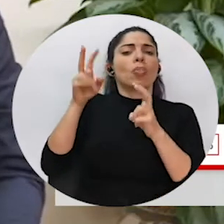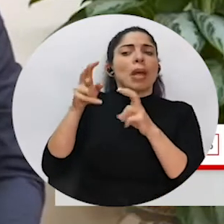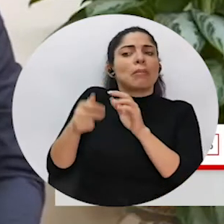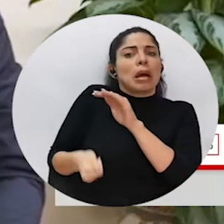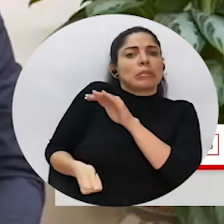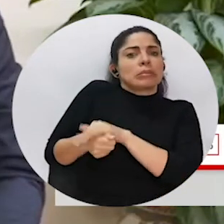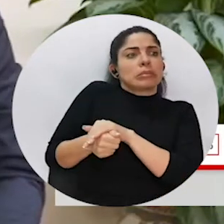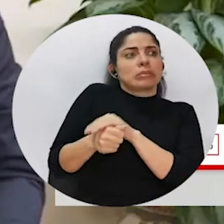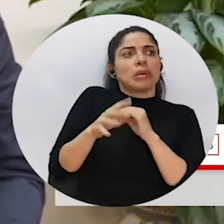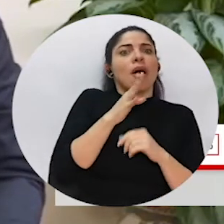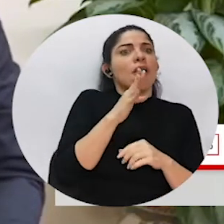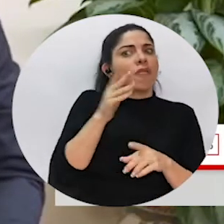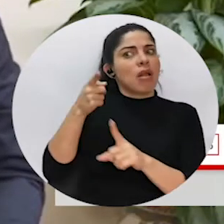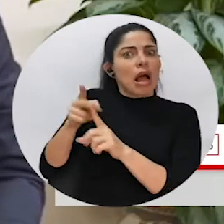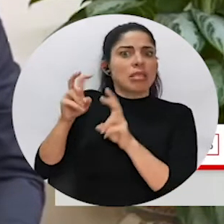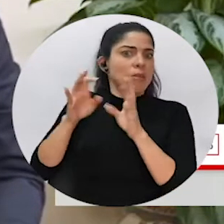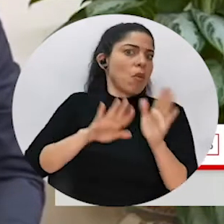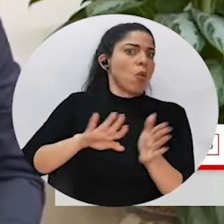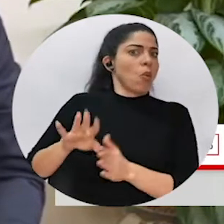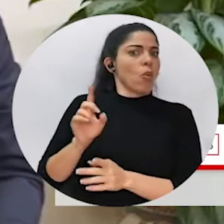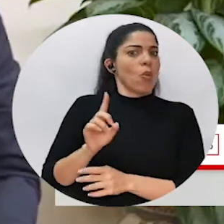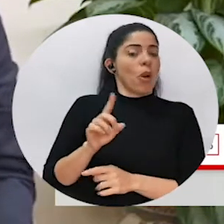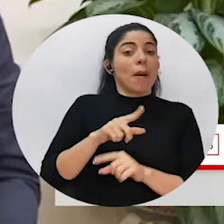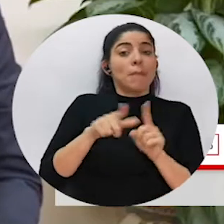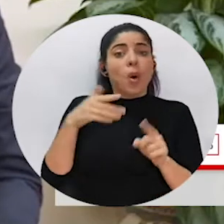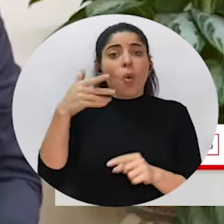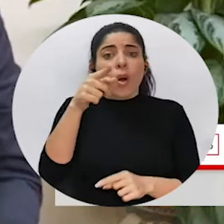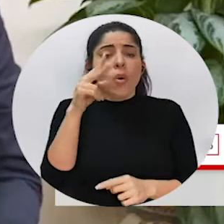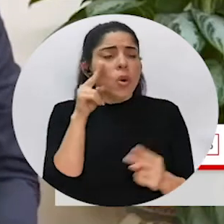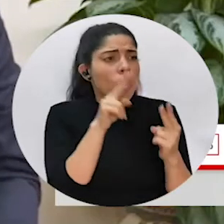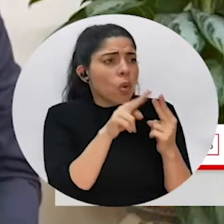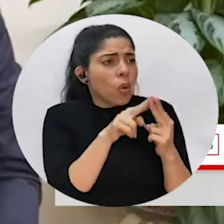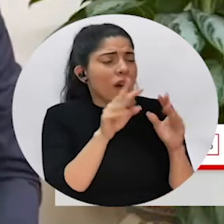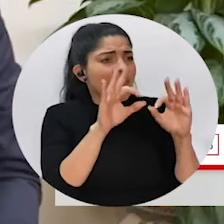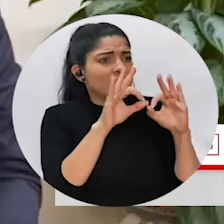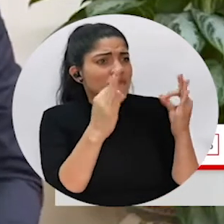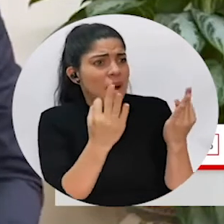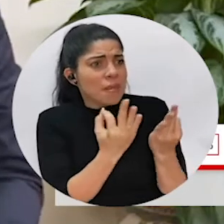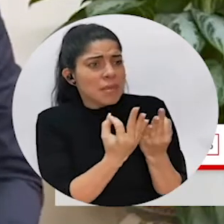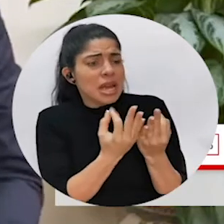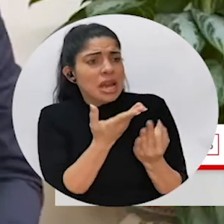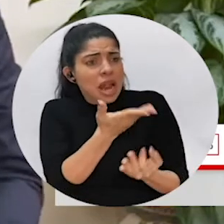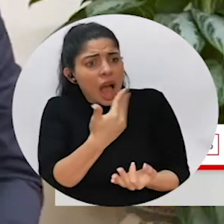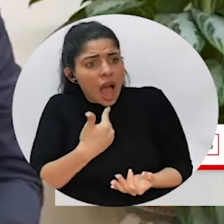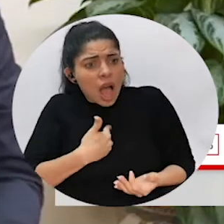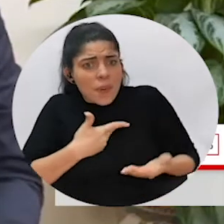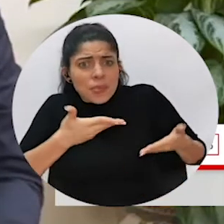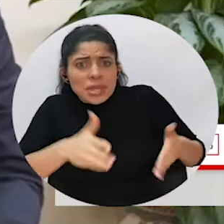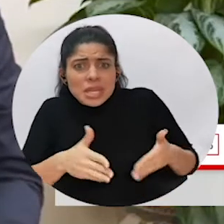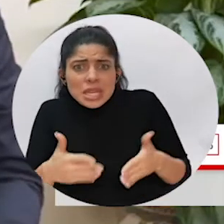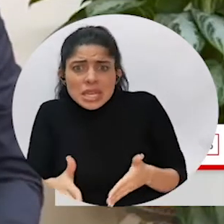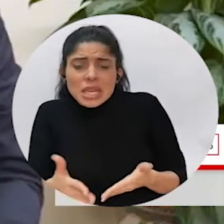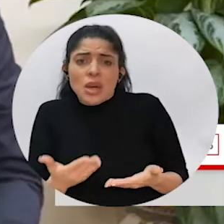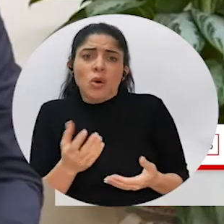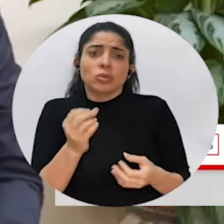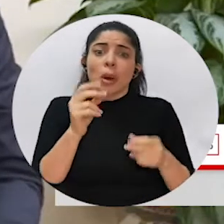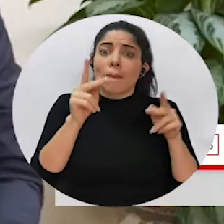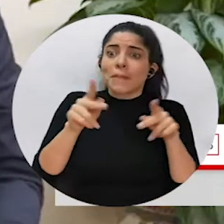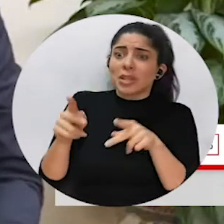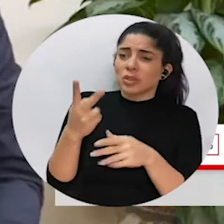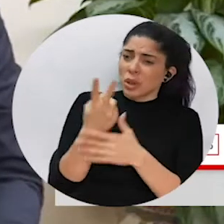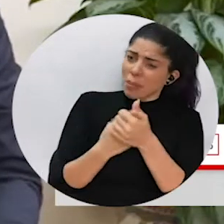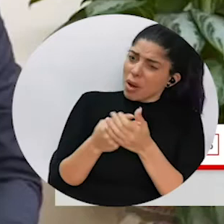But then when you see the concrete experiences of families, even with their own children,